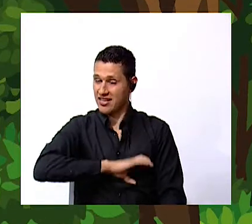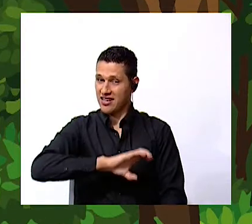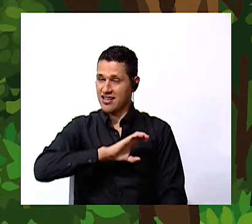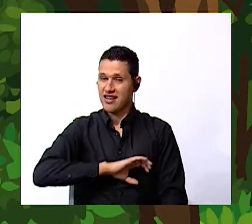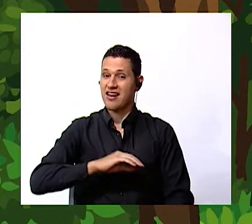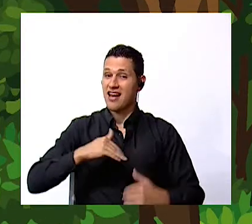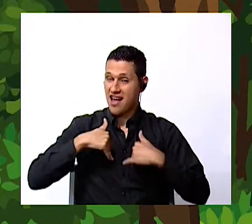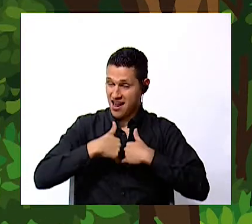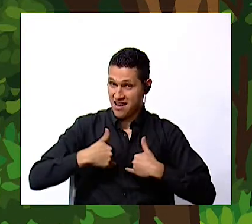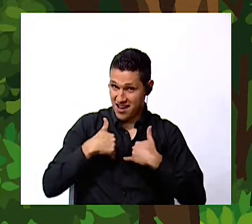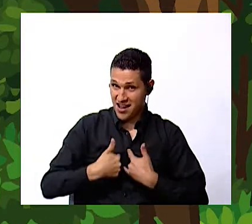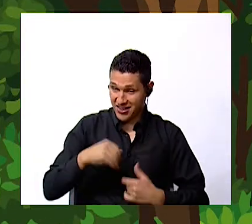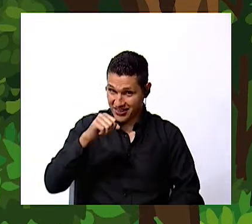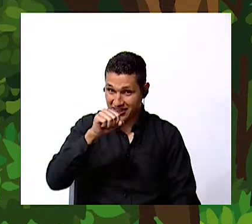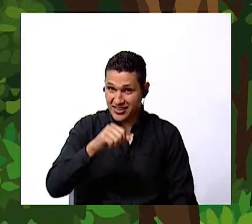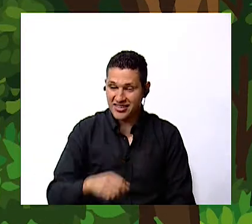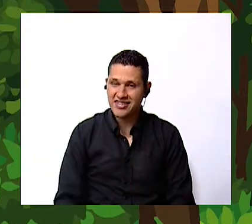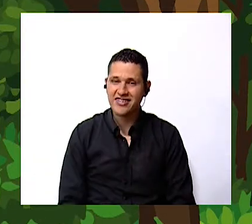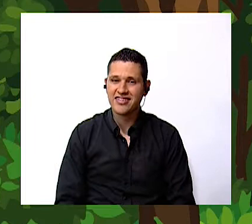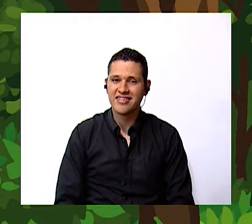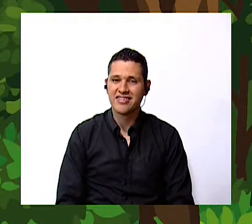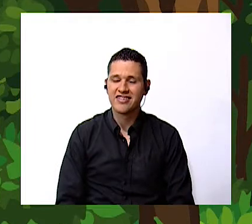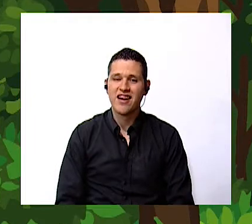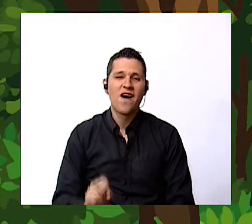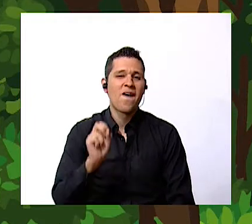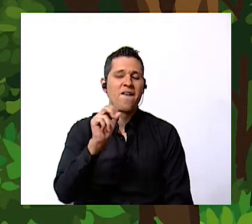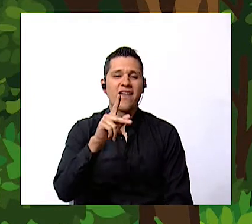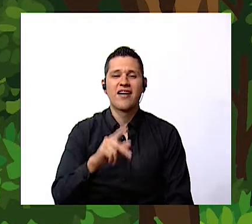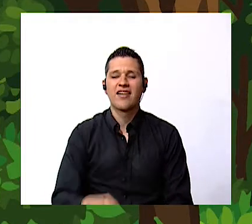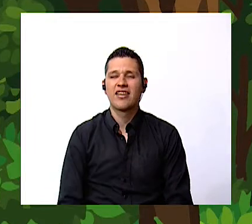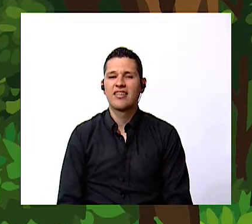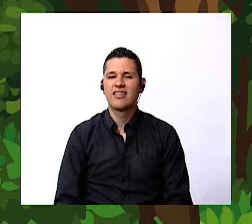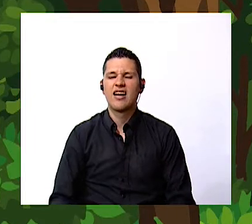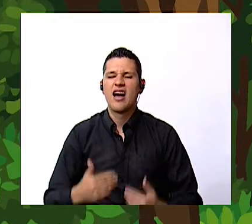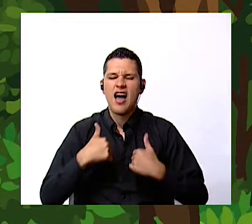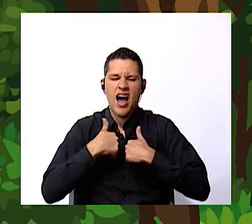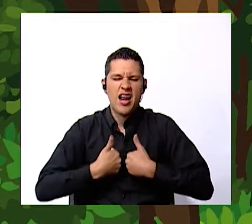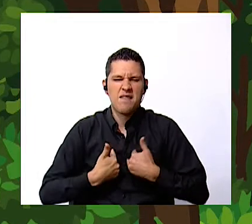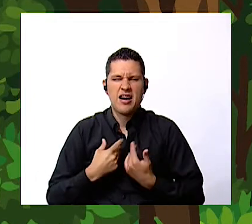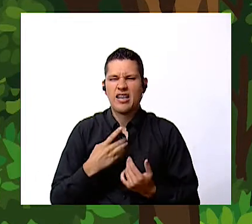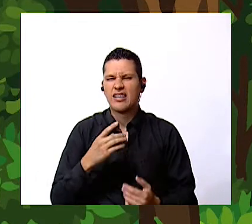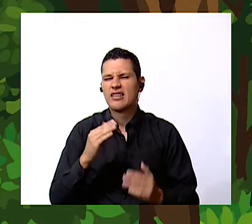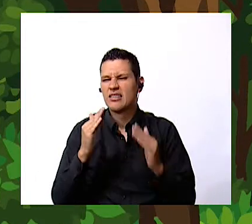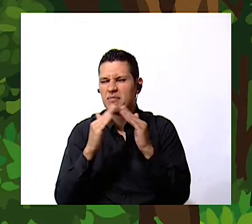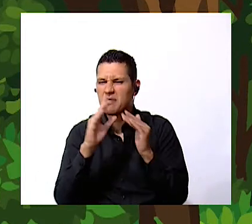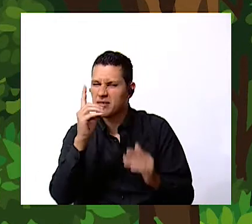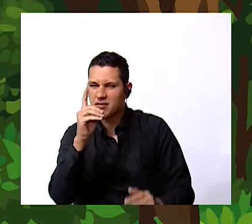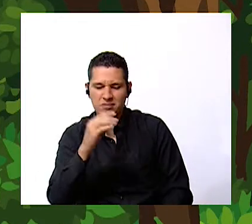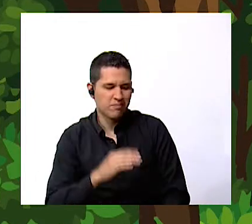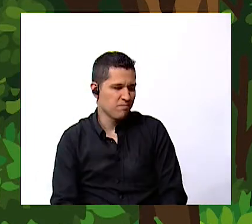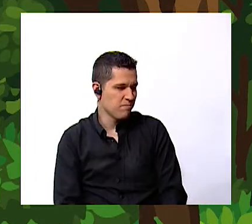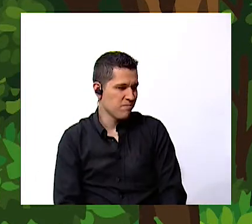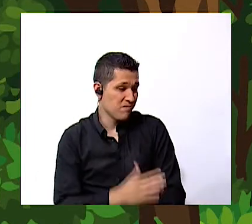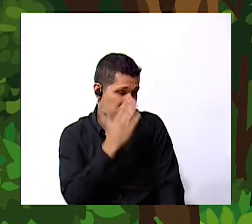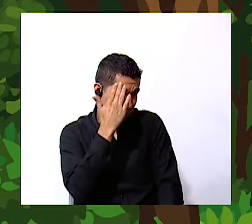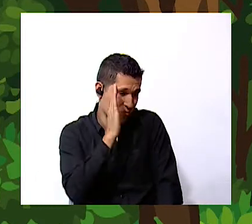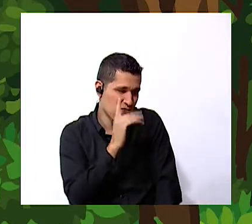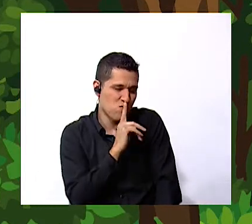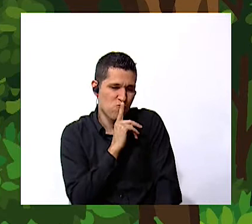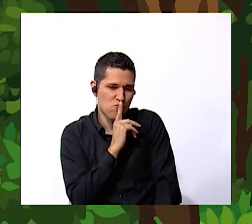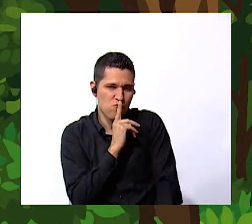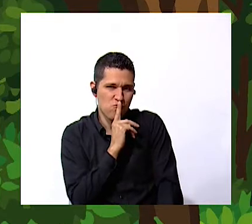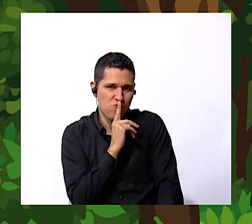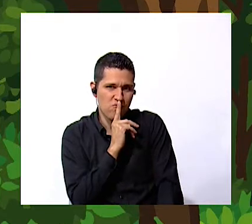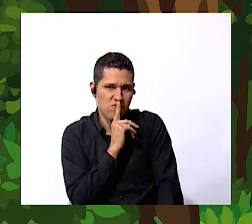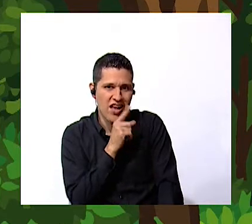yes for instance where do animals live I don't know do you